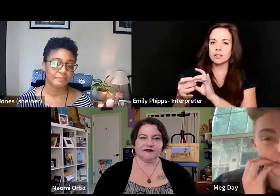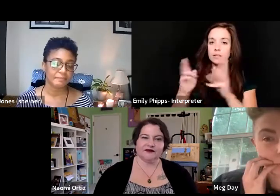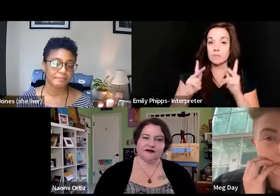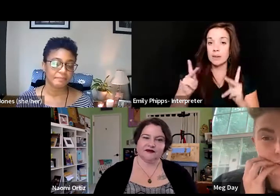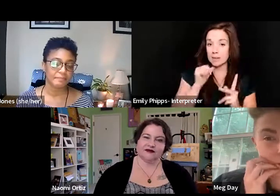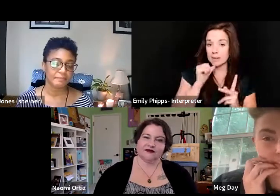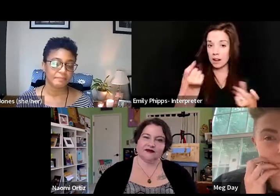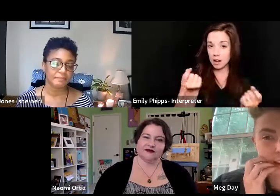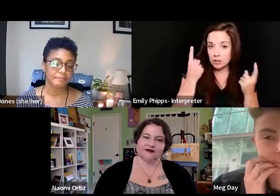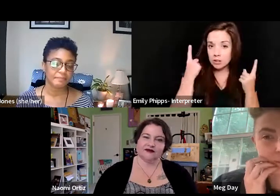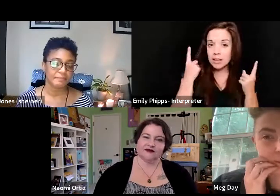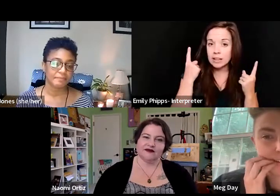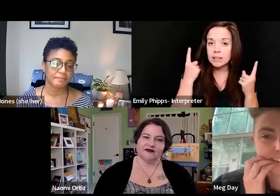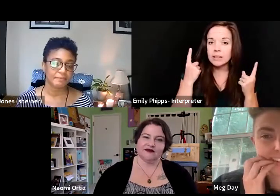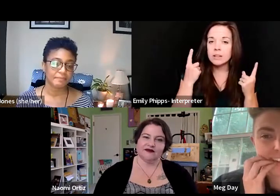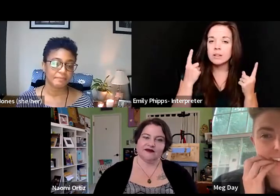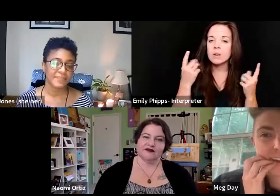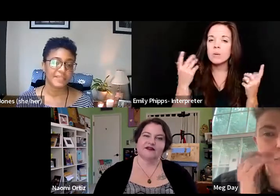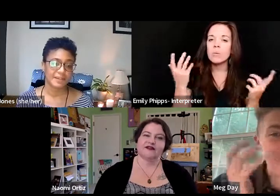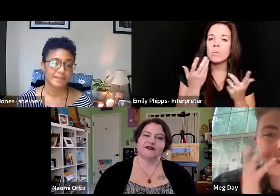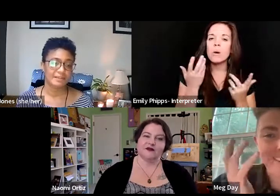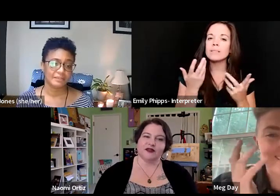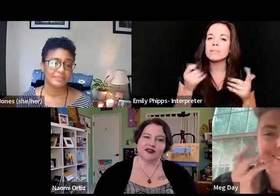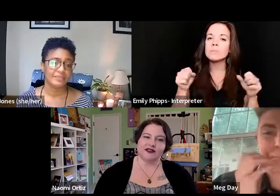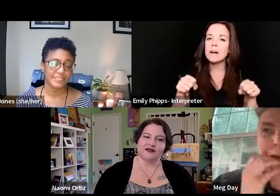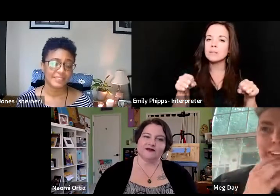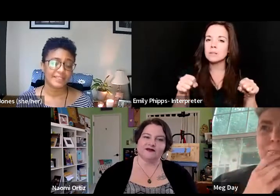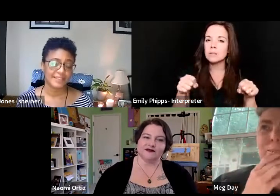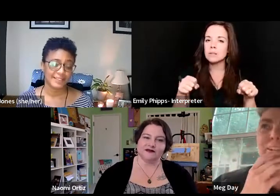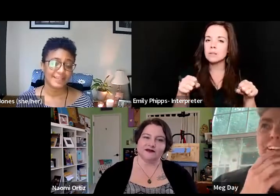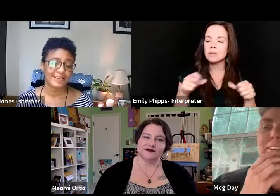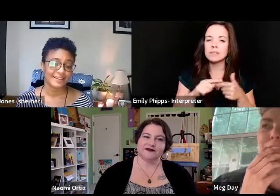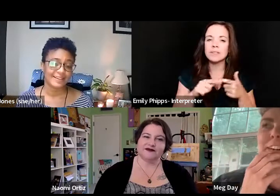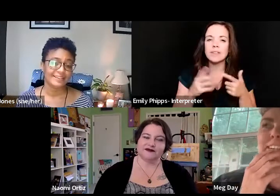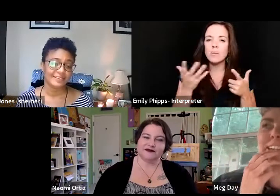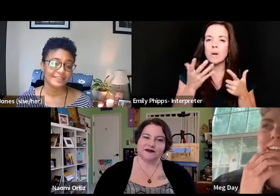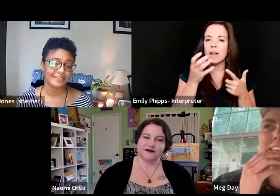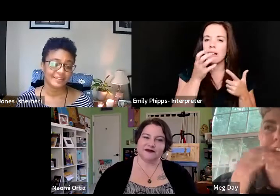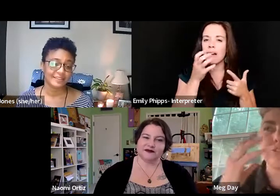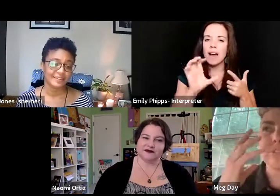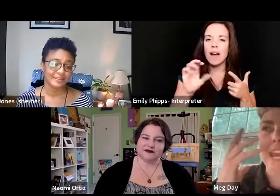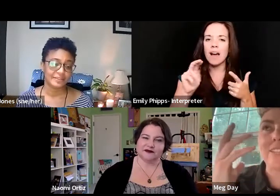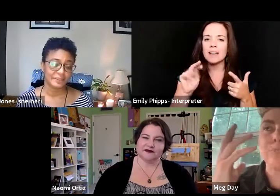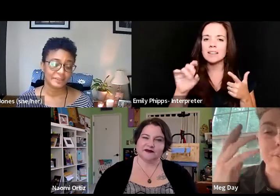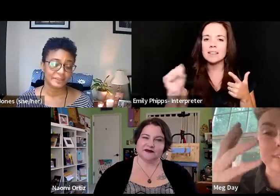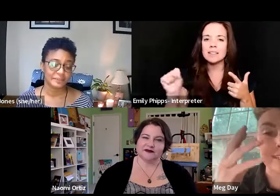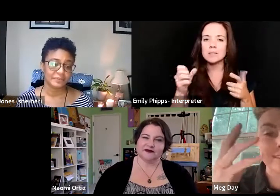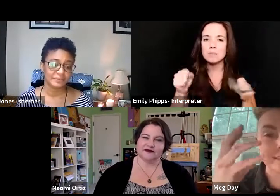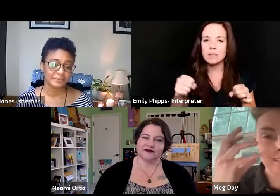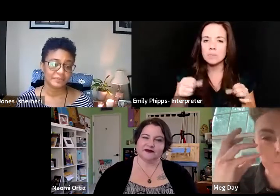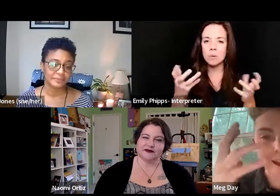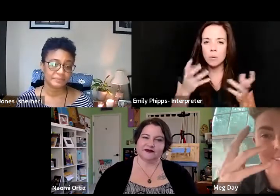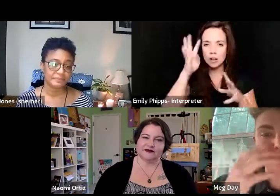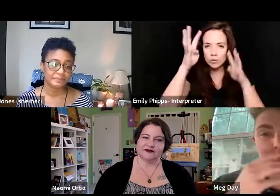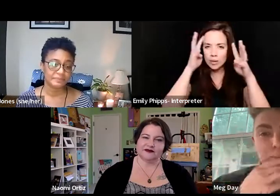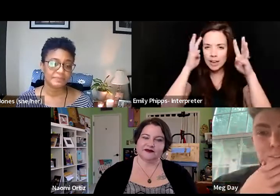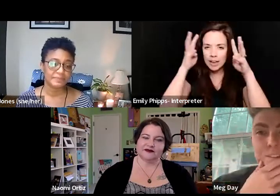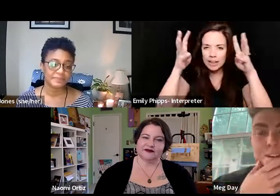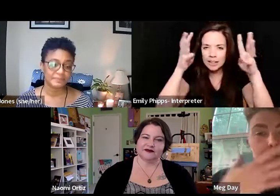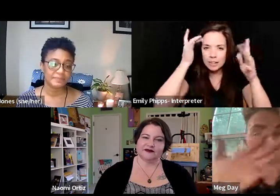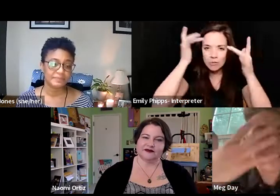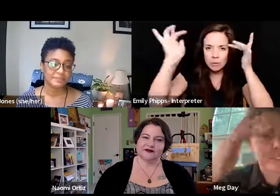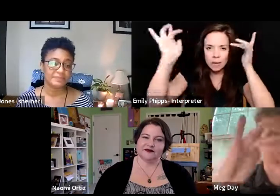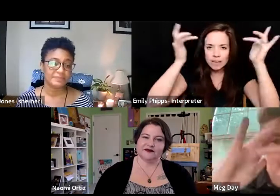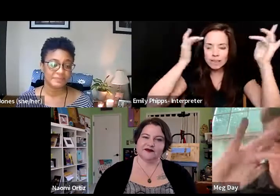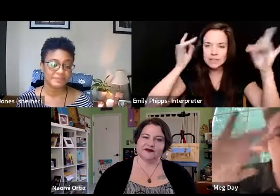understanding what joy is possible and what hotness is possible and what like creative brilliance is possible.